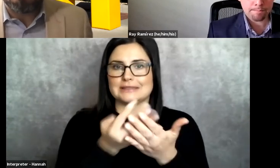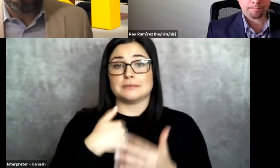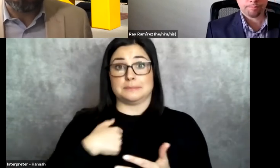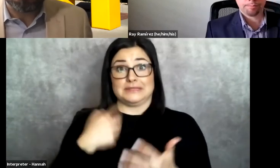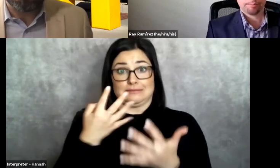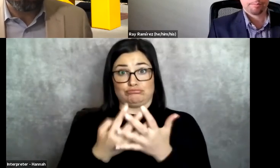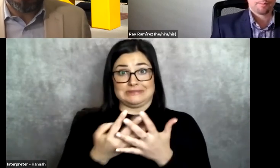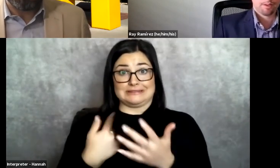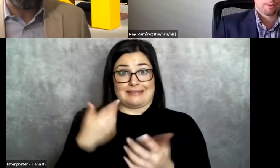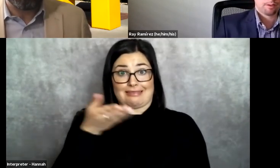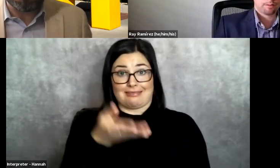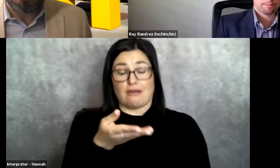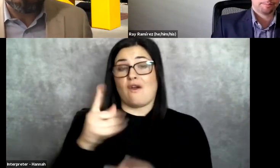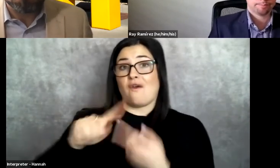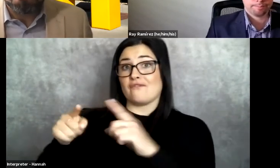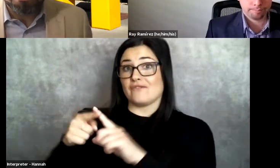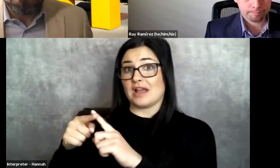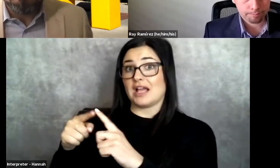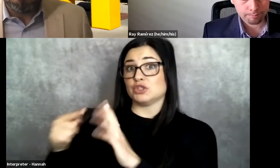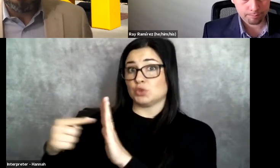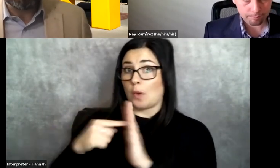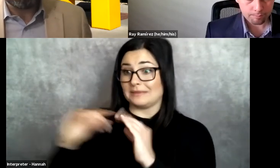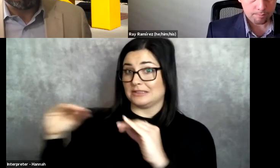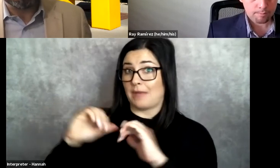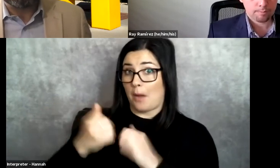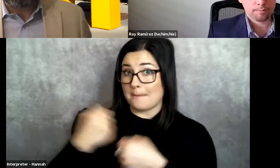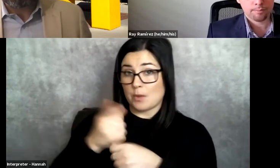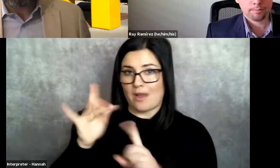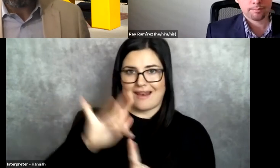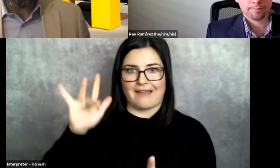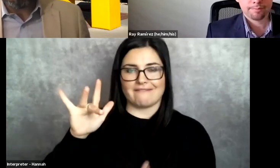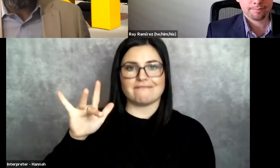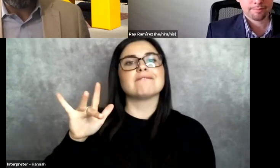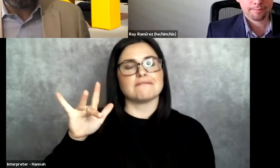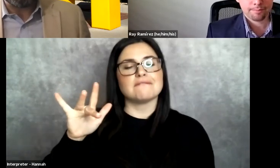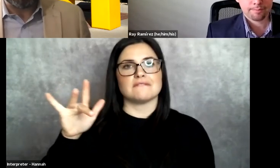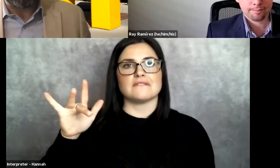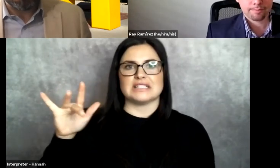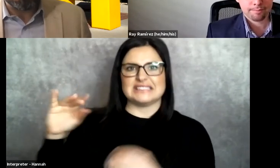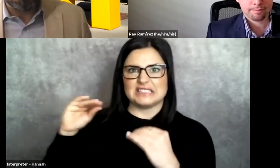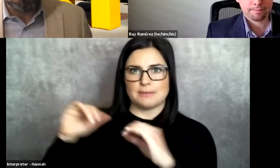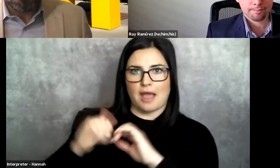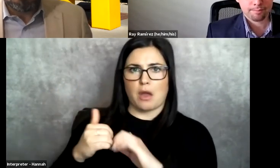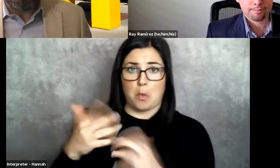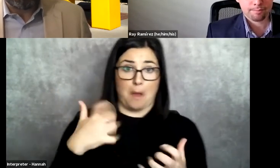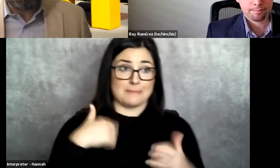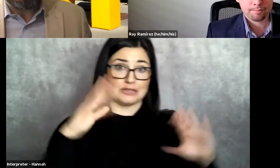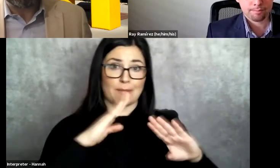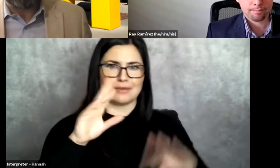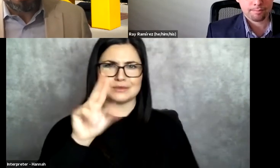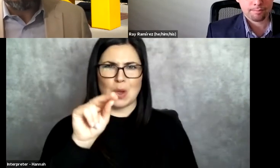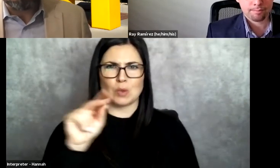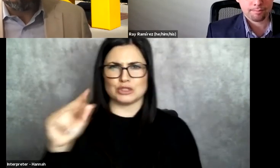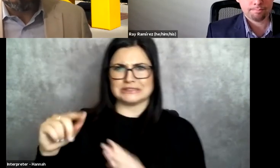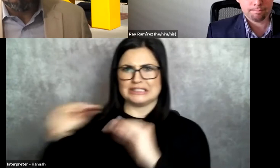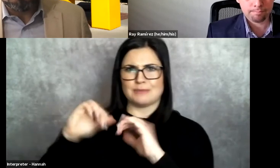and my friends were showing me how to make a prison knife, it wasn't because they wanted me to go get in trouble. They were showing me how